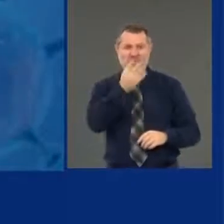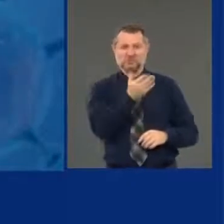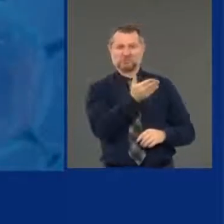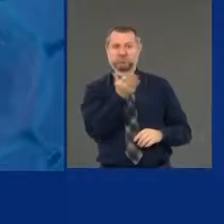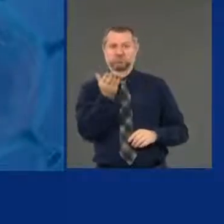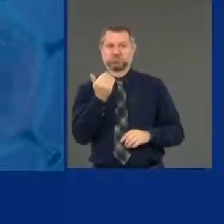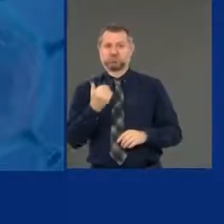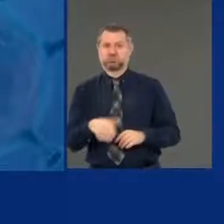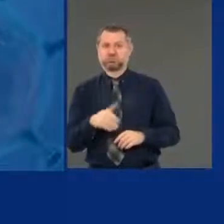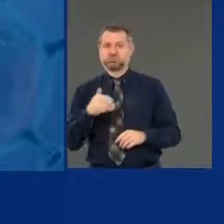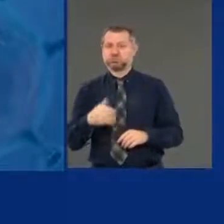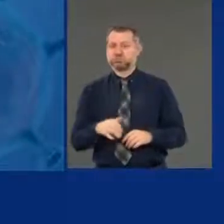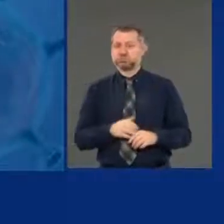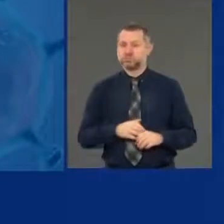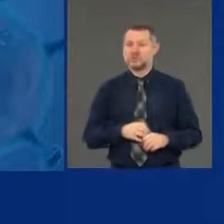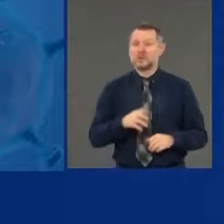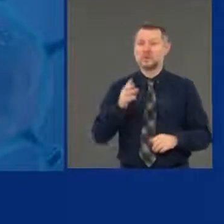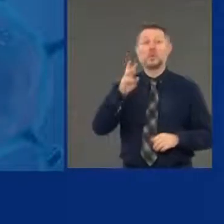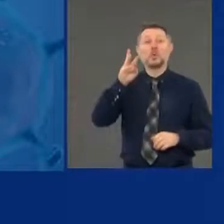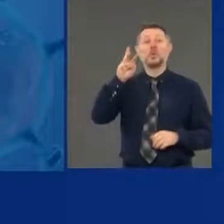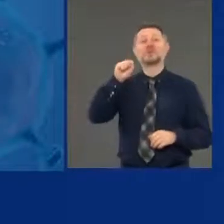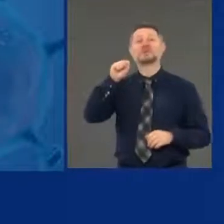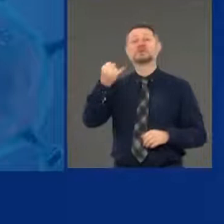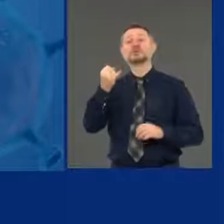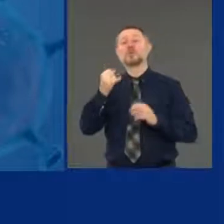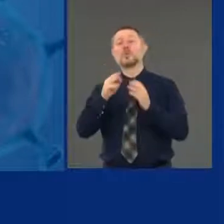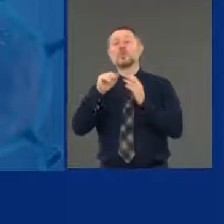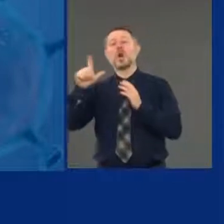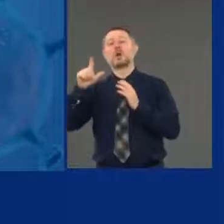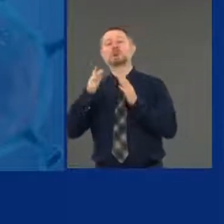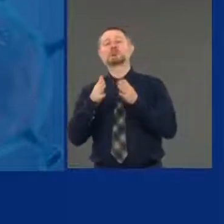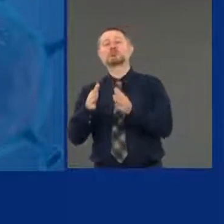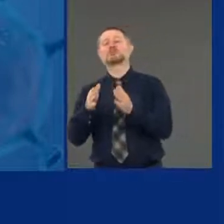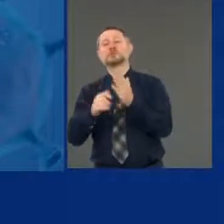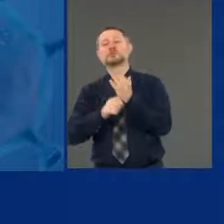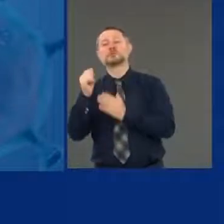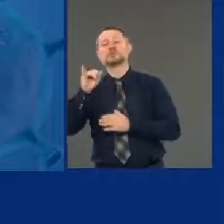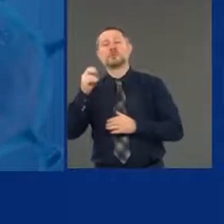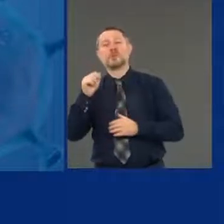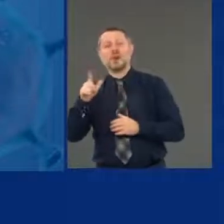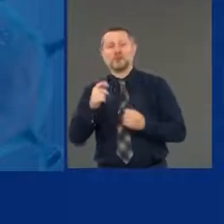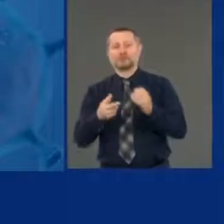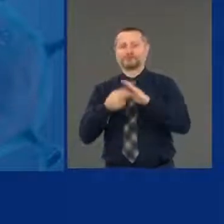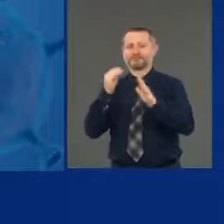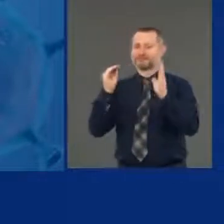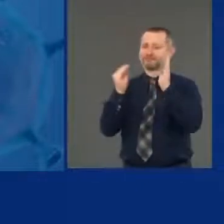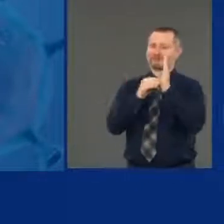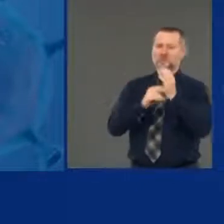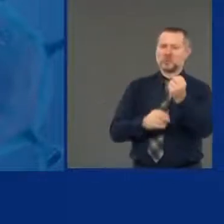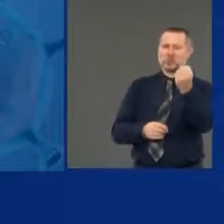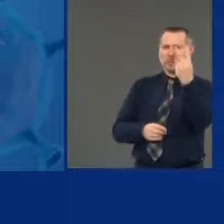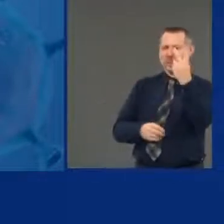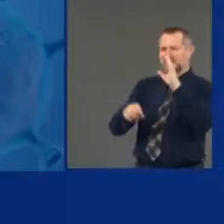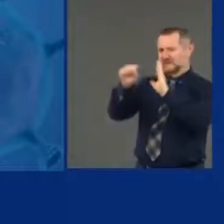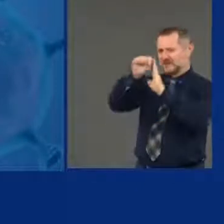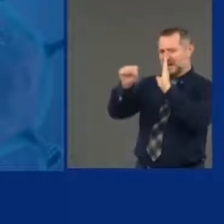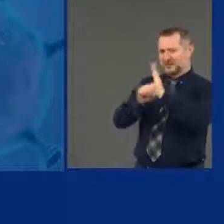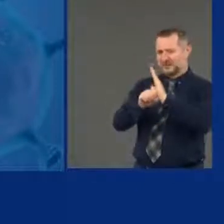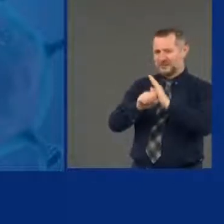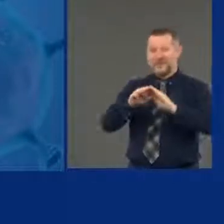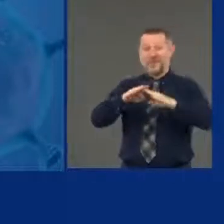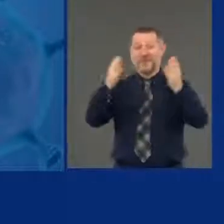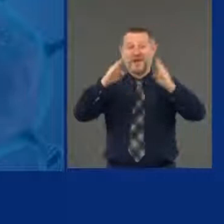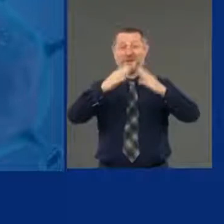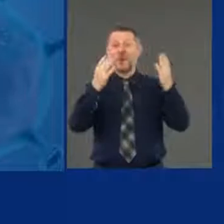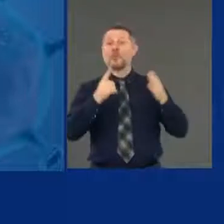Wall Street Journal, 12 states that reopened are now seeing